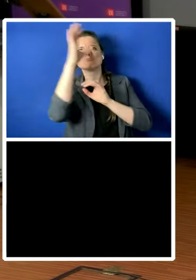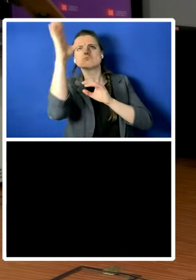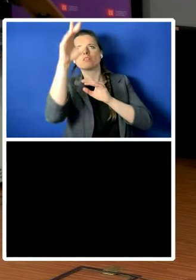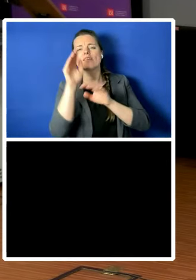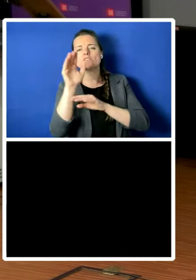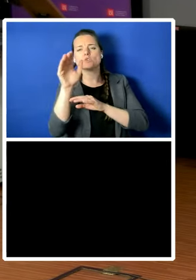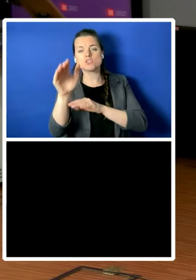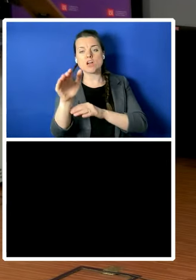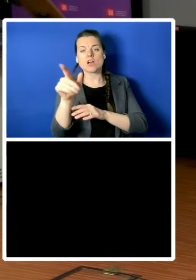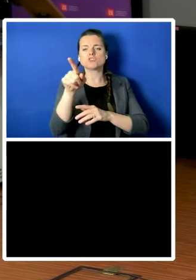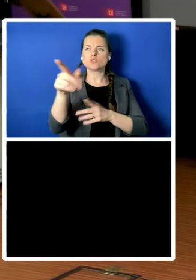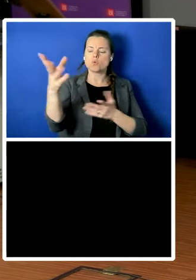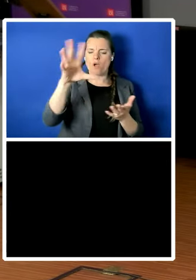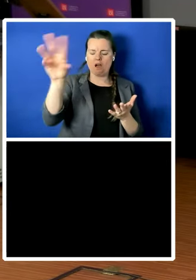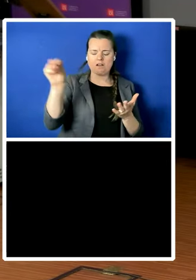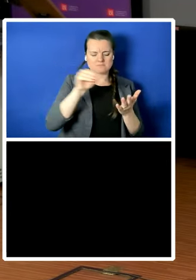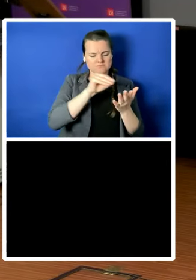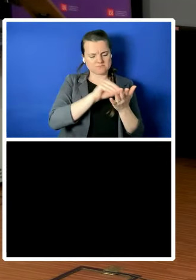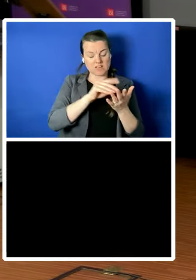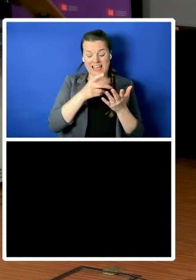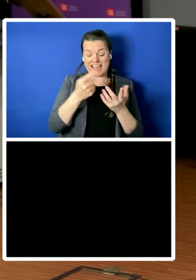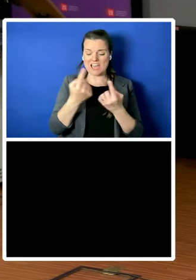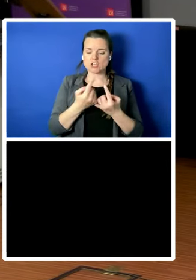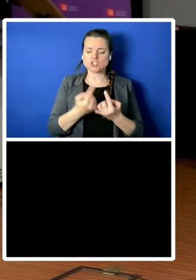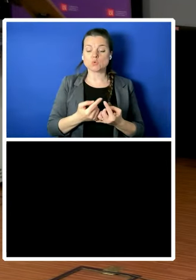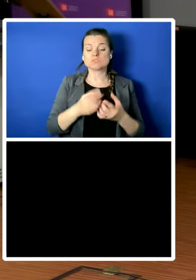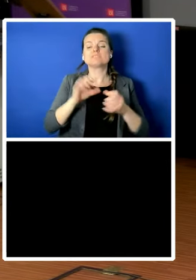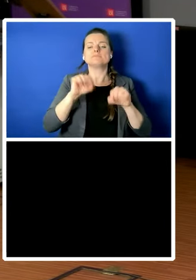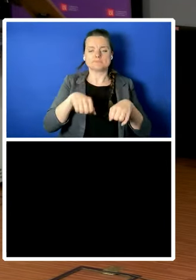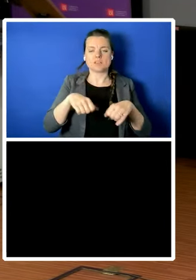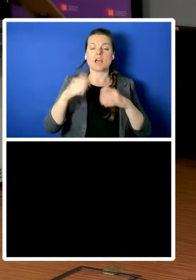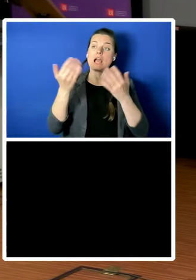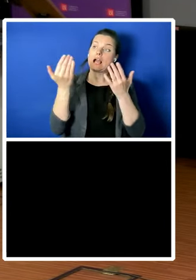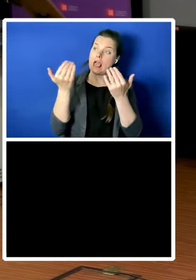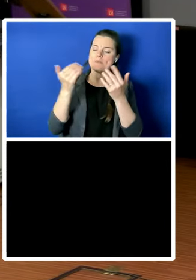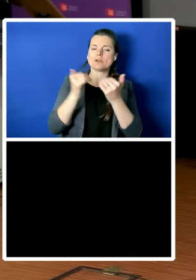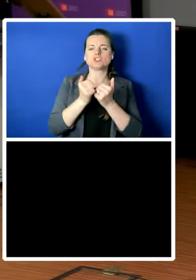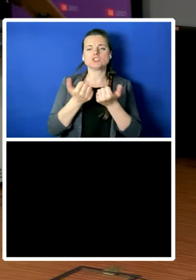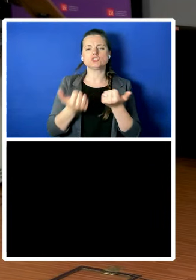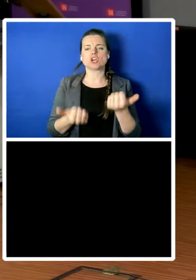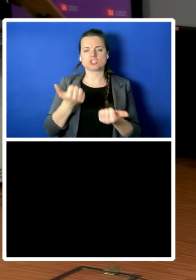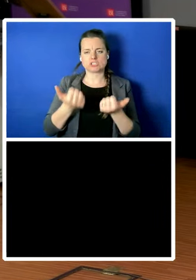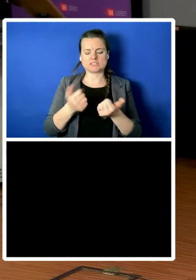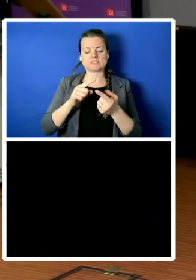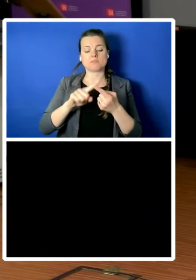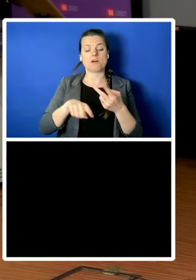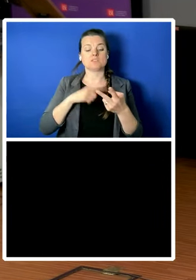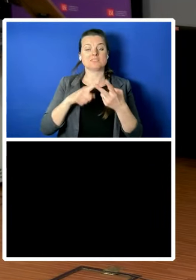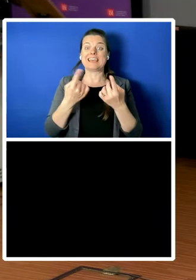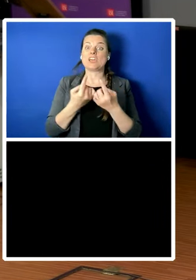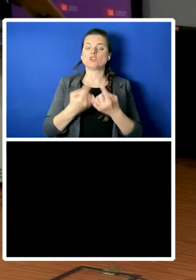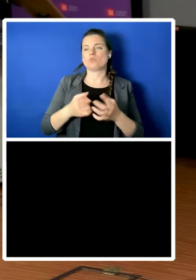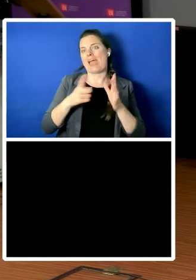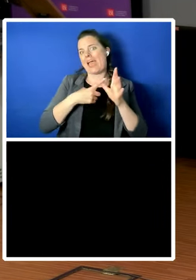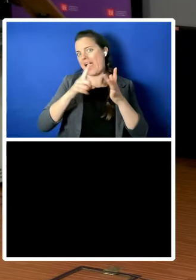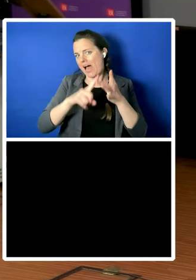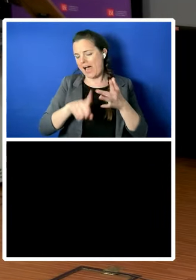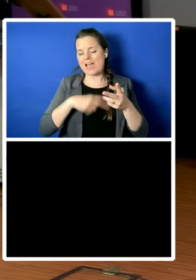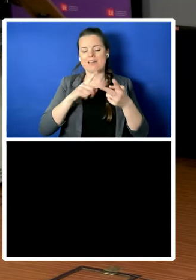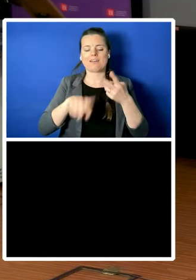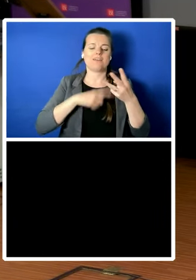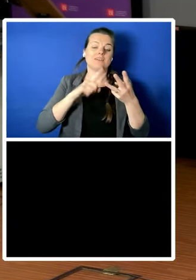you're bringing issues of not just climate justice but also issues of ai and technology and also